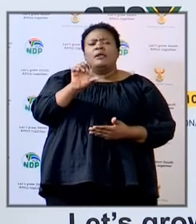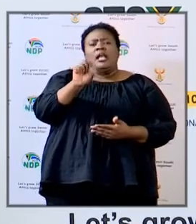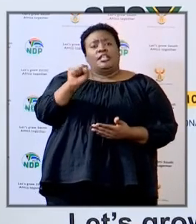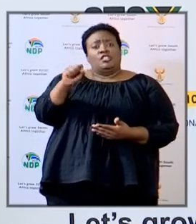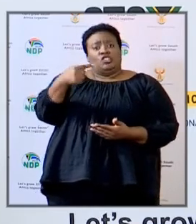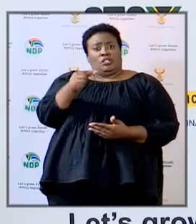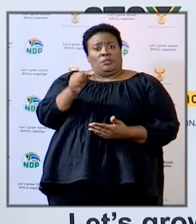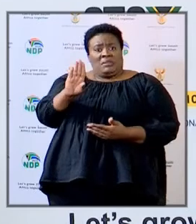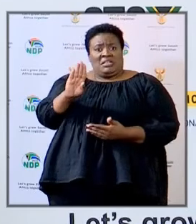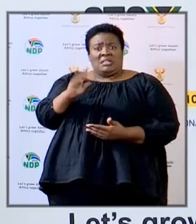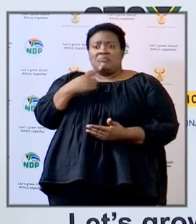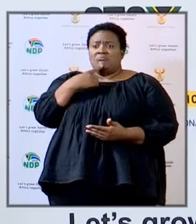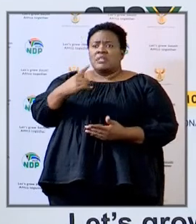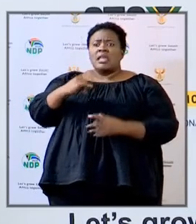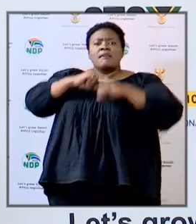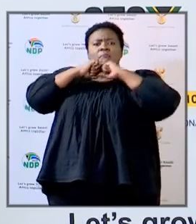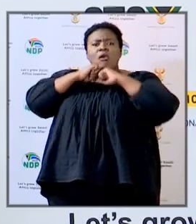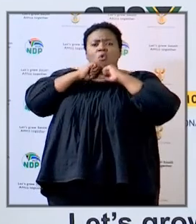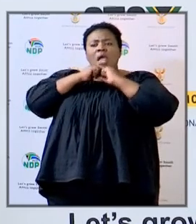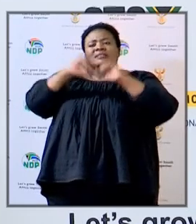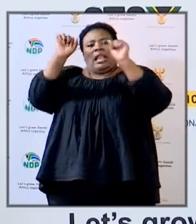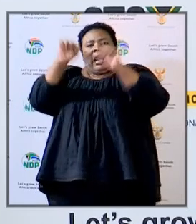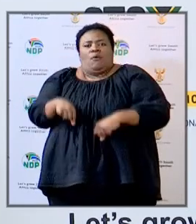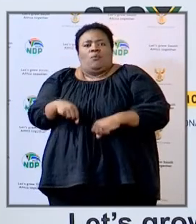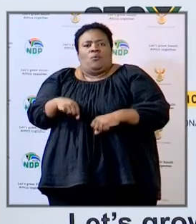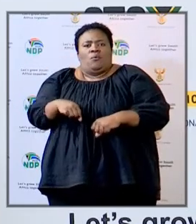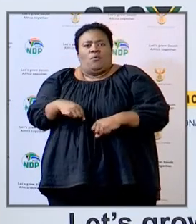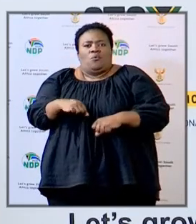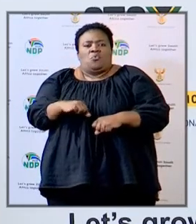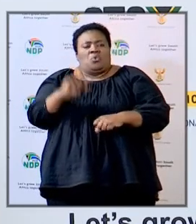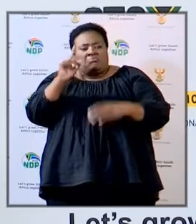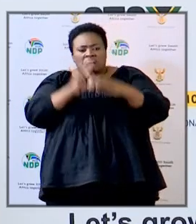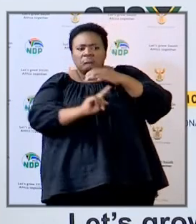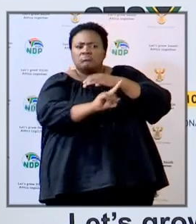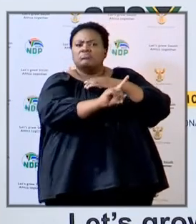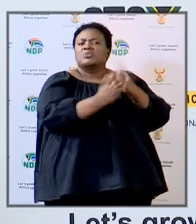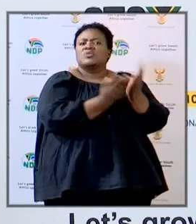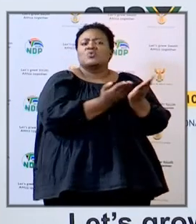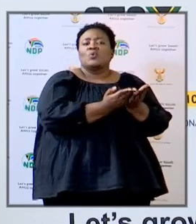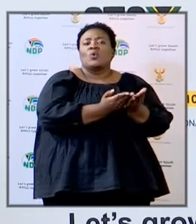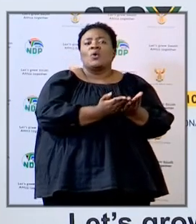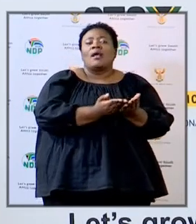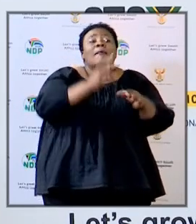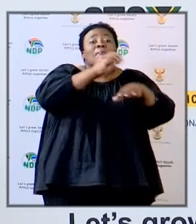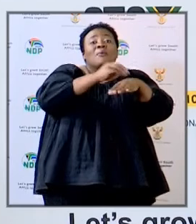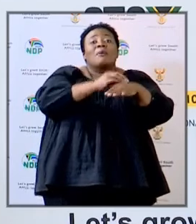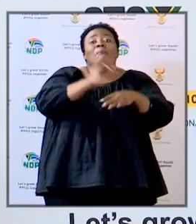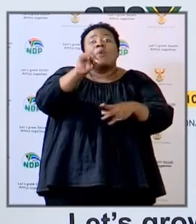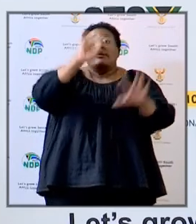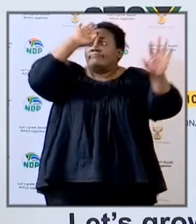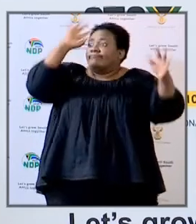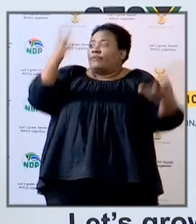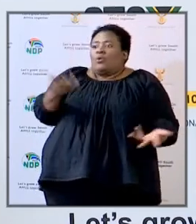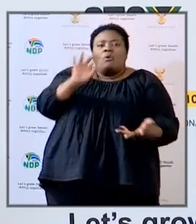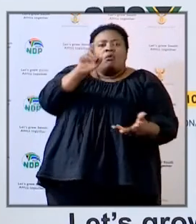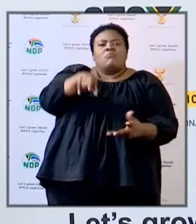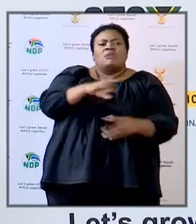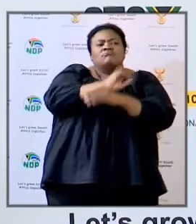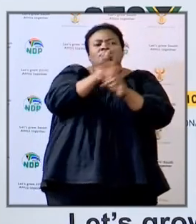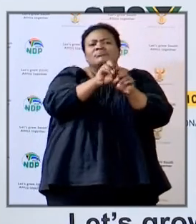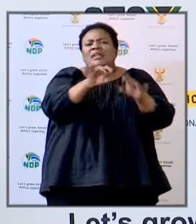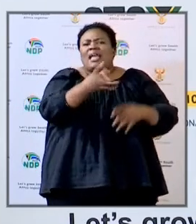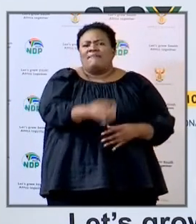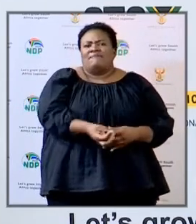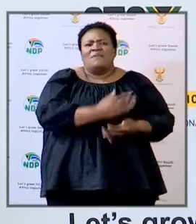parents should be allowed to walk into schools we don't know who is infected sometimes we're told that some of our visitors